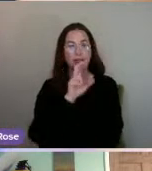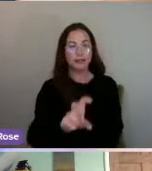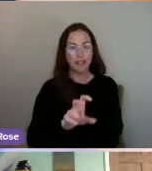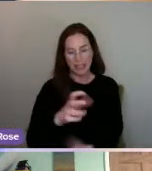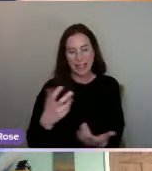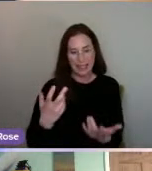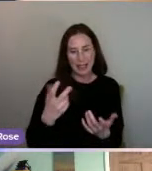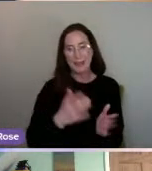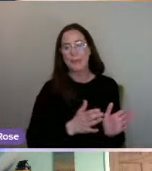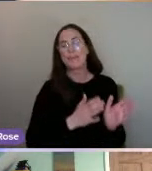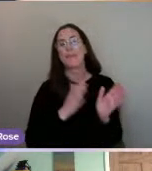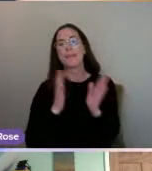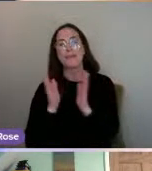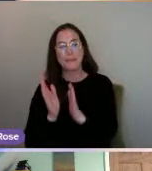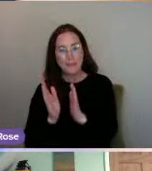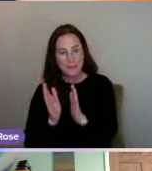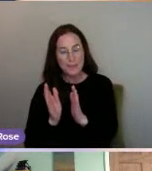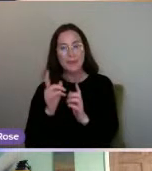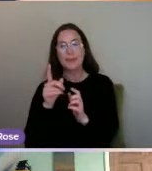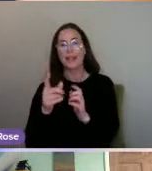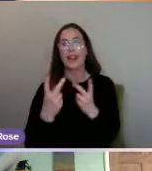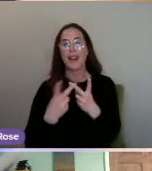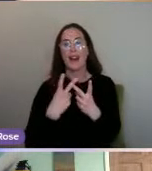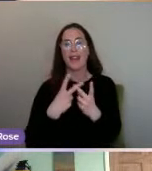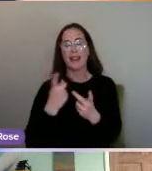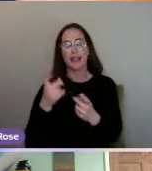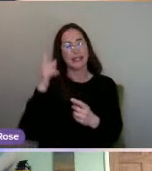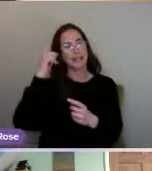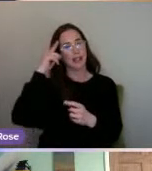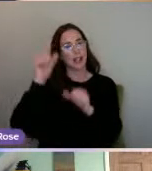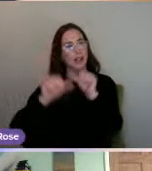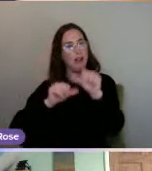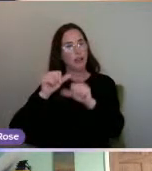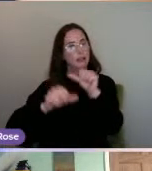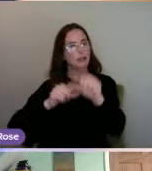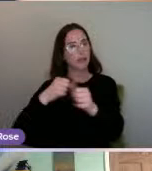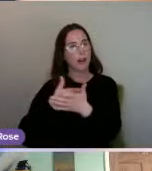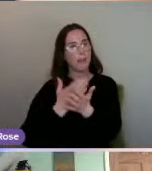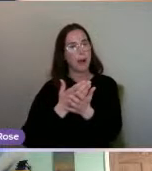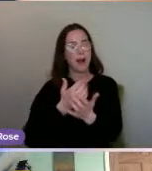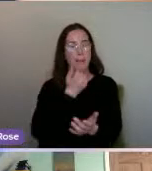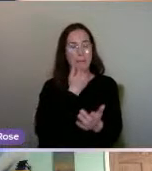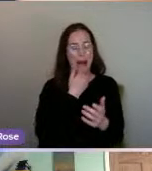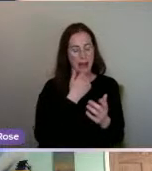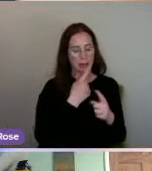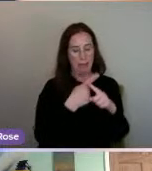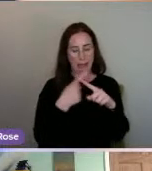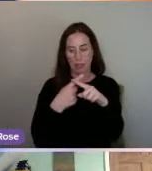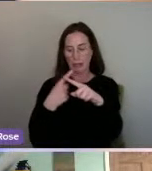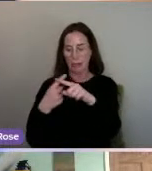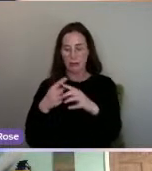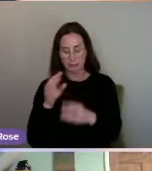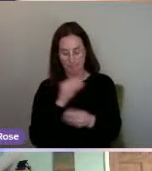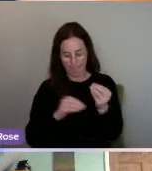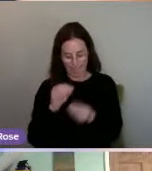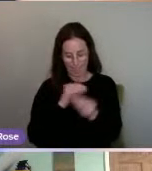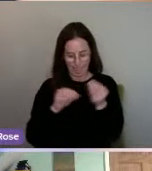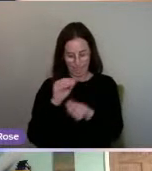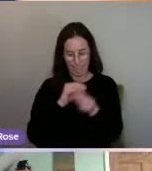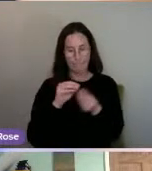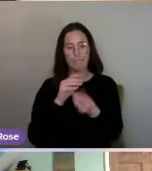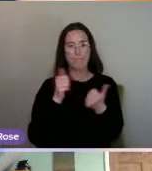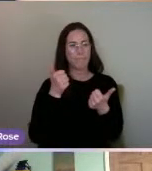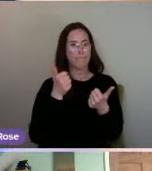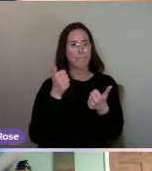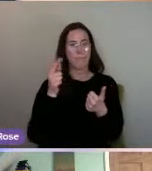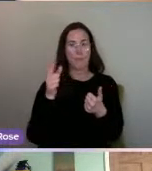On the right-hand side, you've got the rational, technical, mathematical brain, and he's